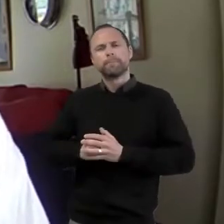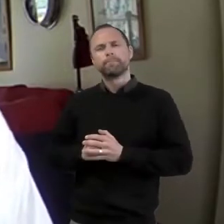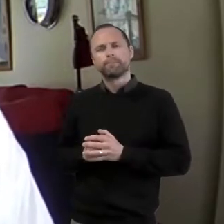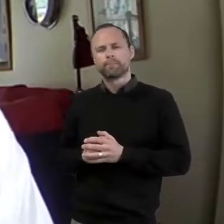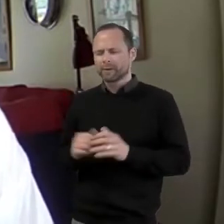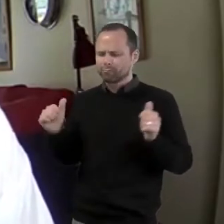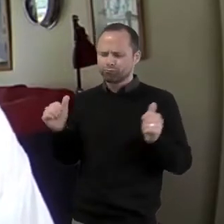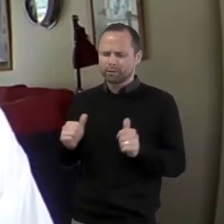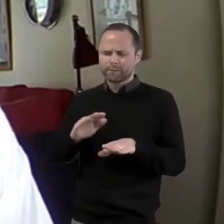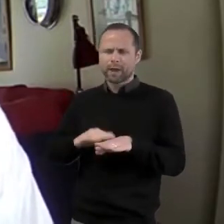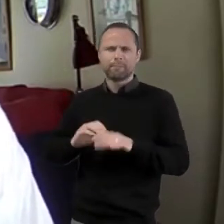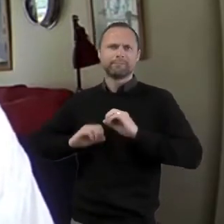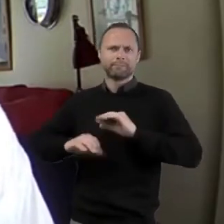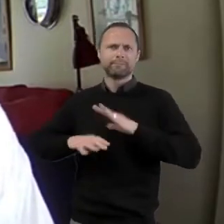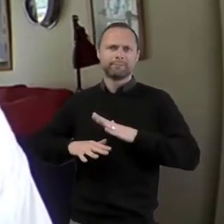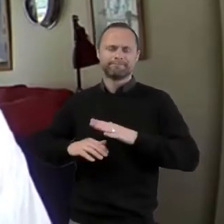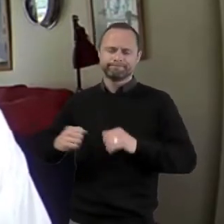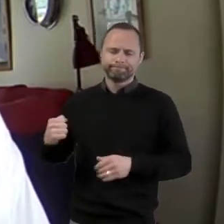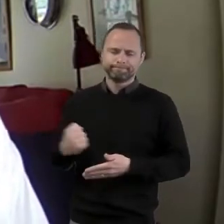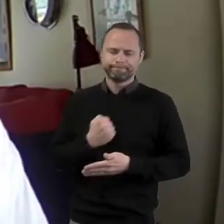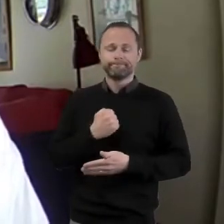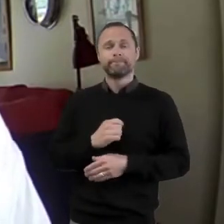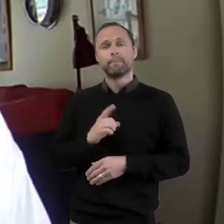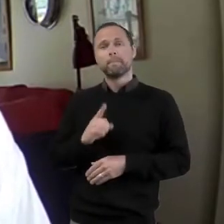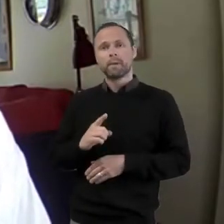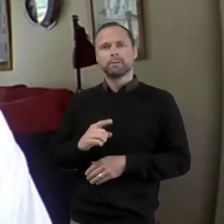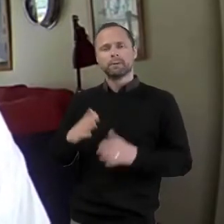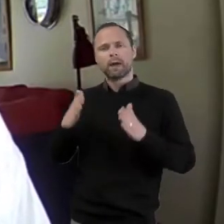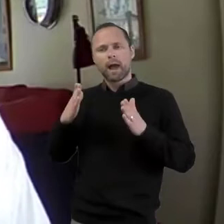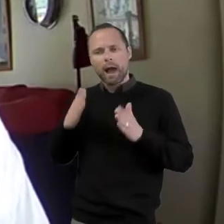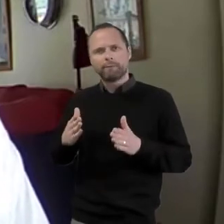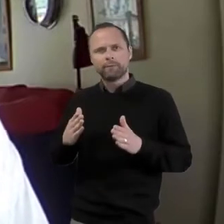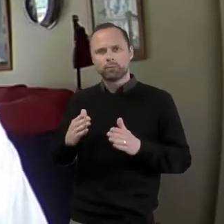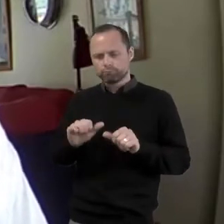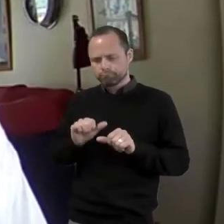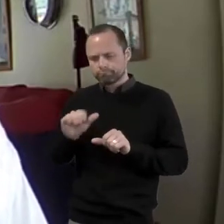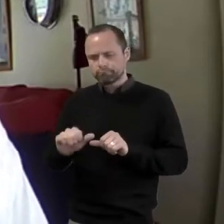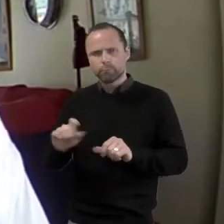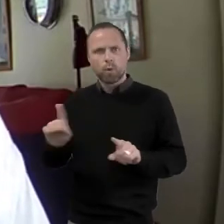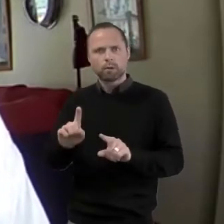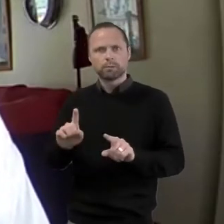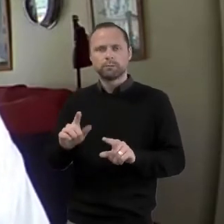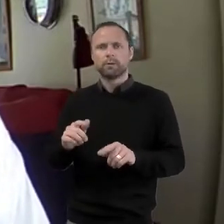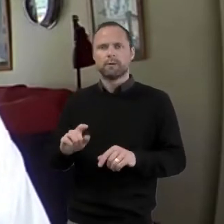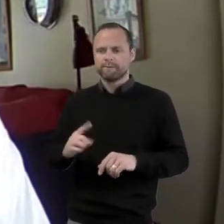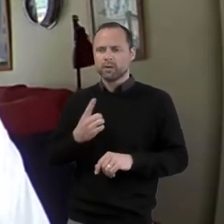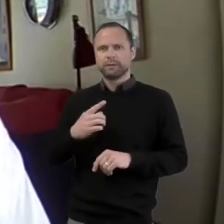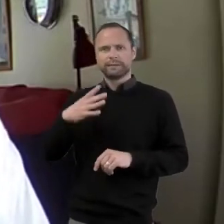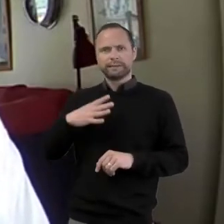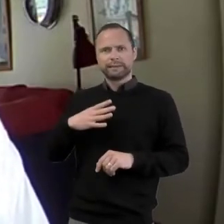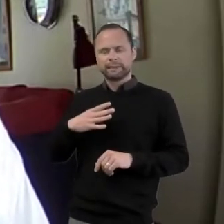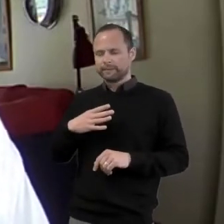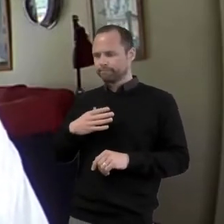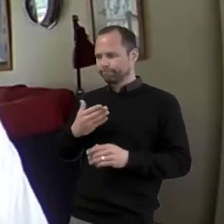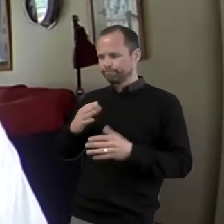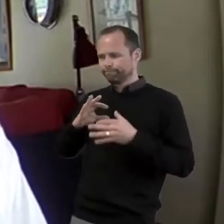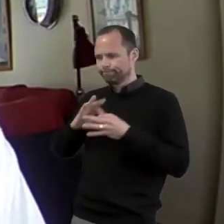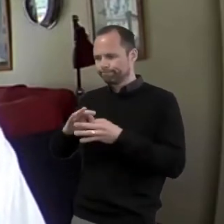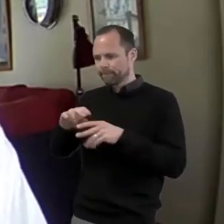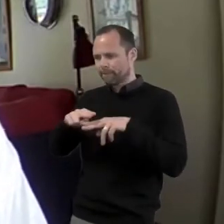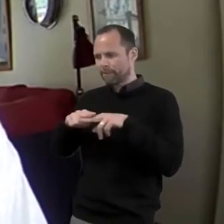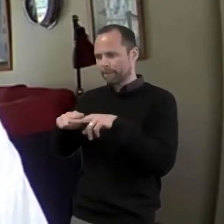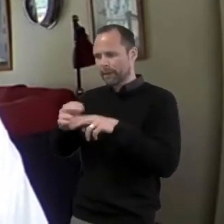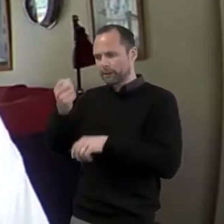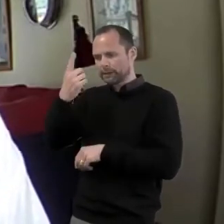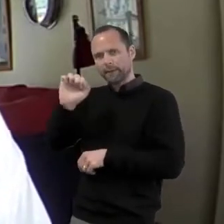much, but I think that what we have to do is start and finish with our families and where they are.